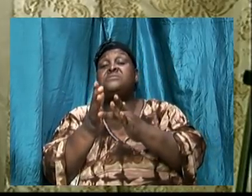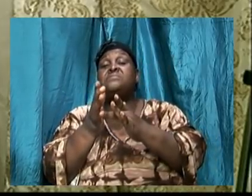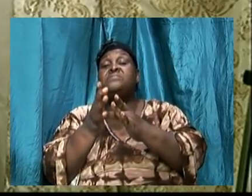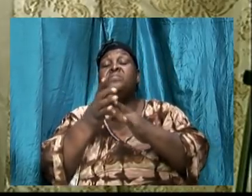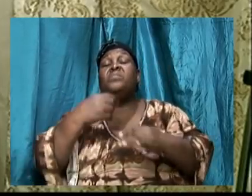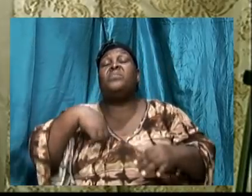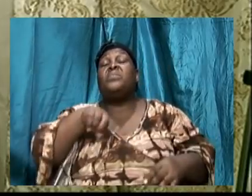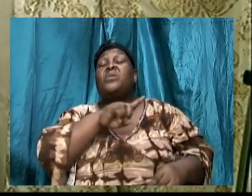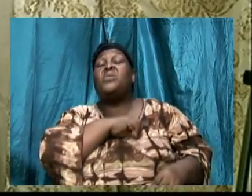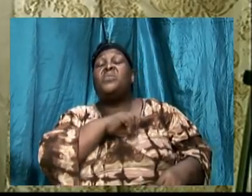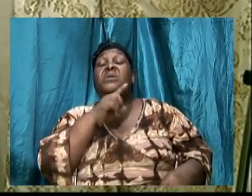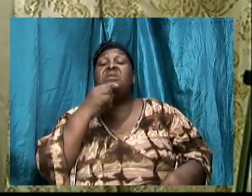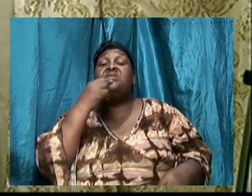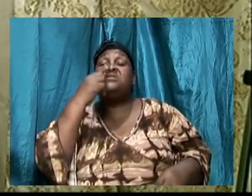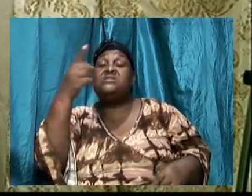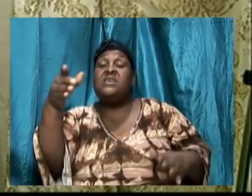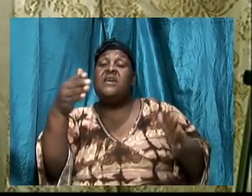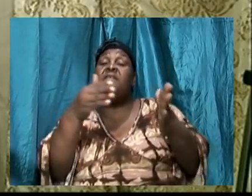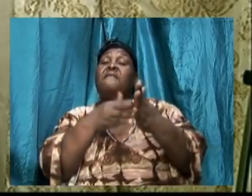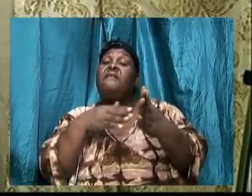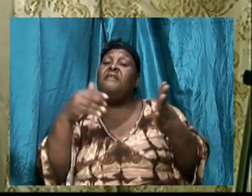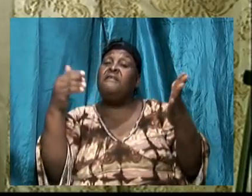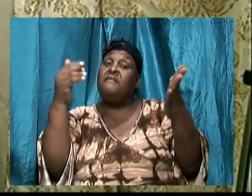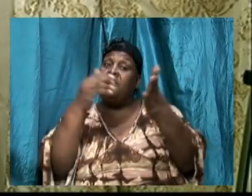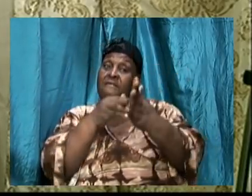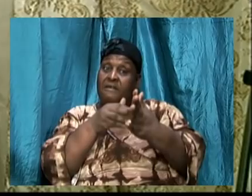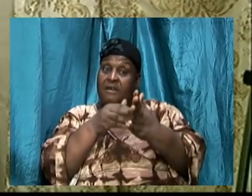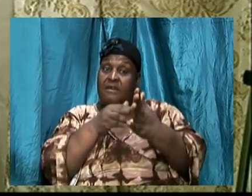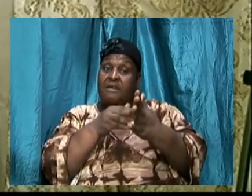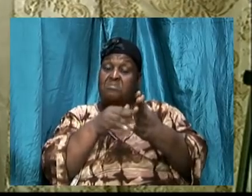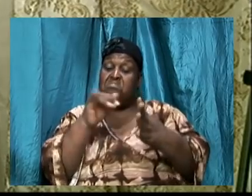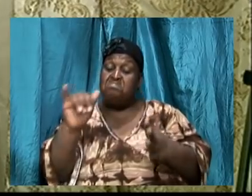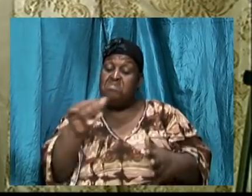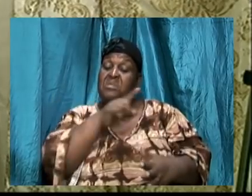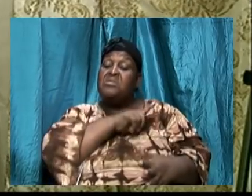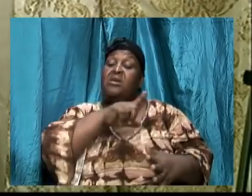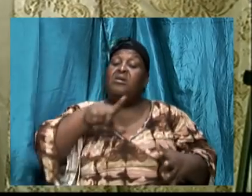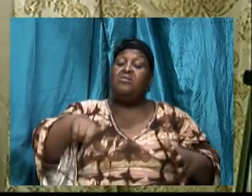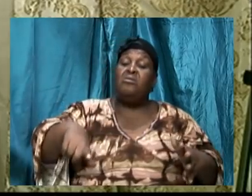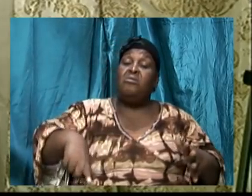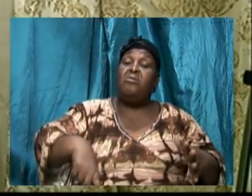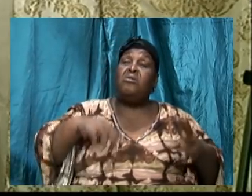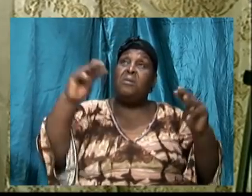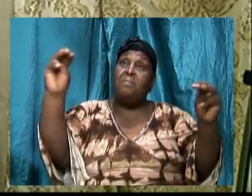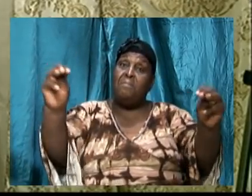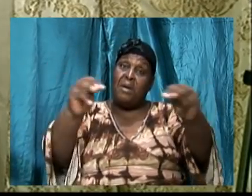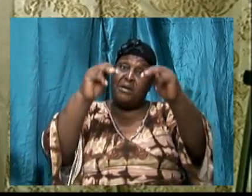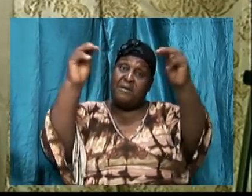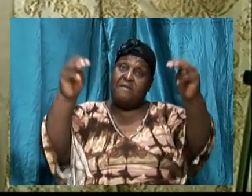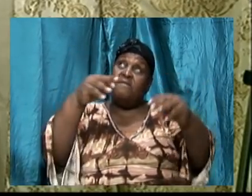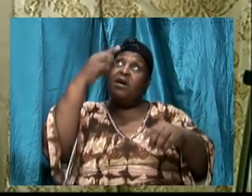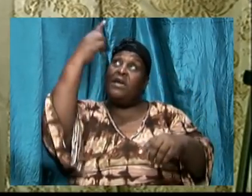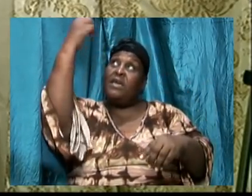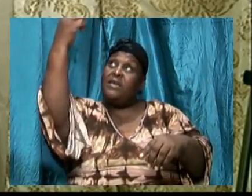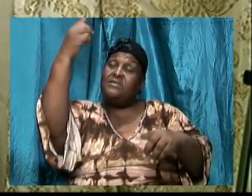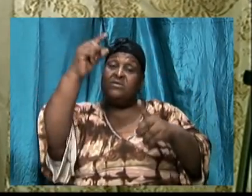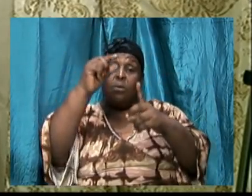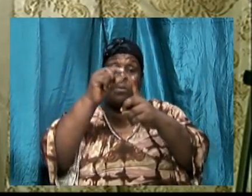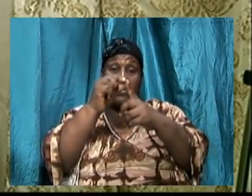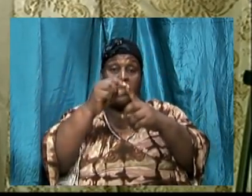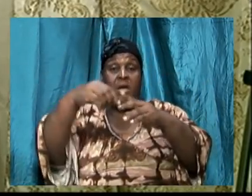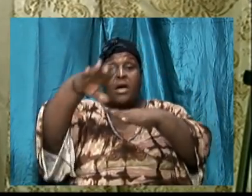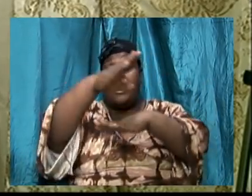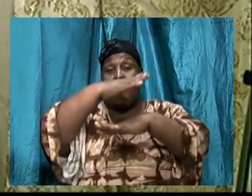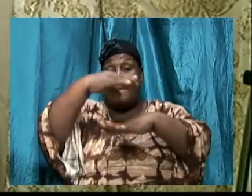and over that the Lord magnifies his word above his very name.